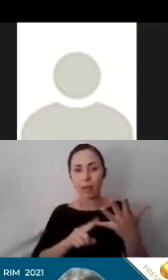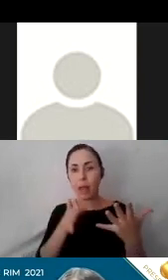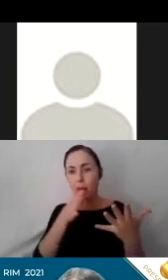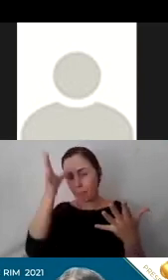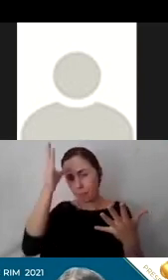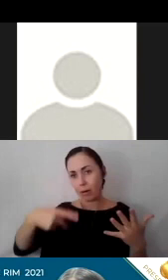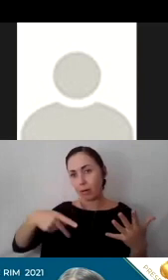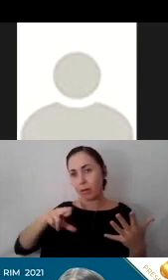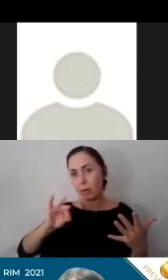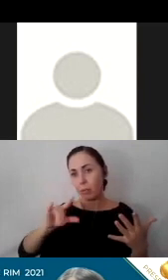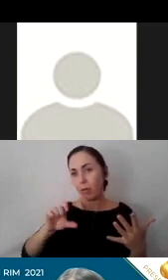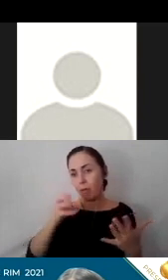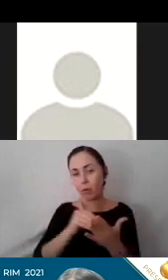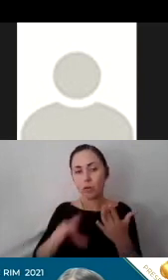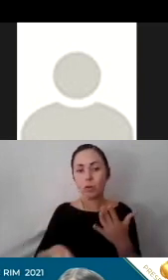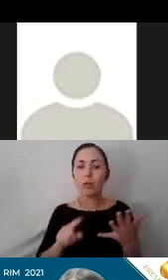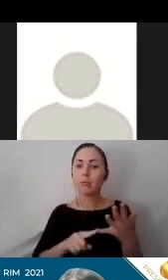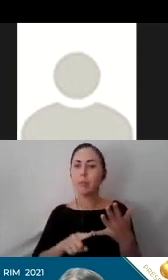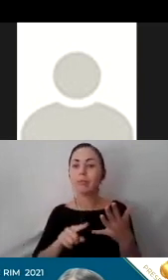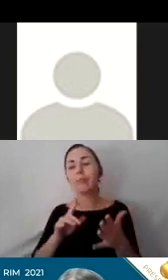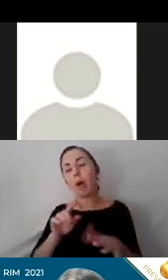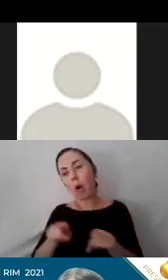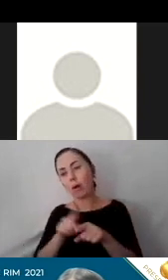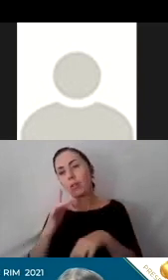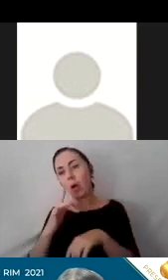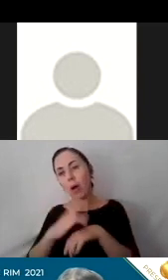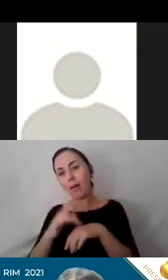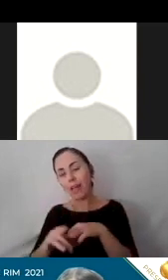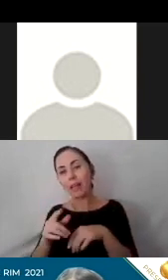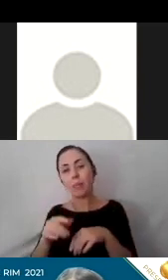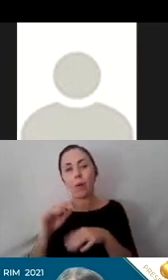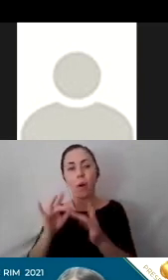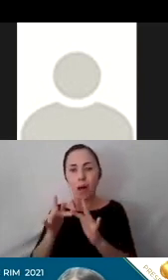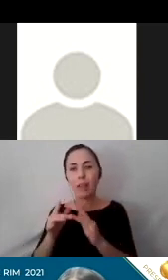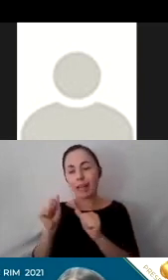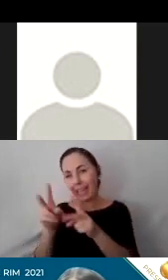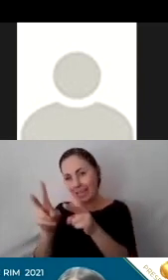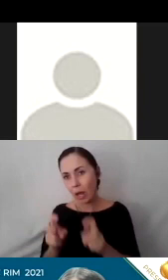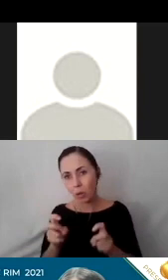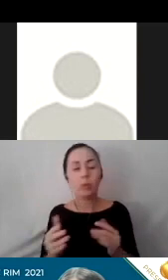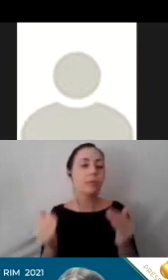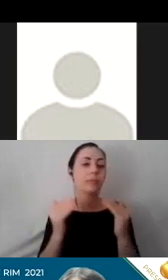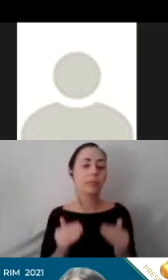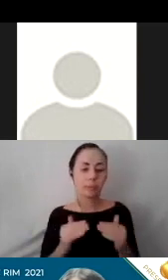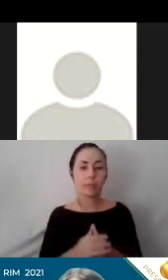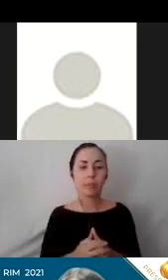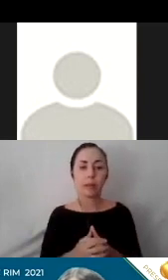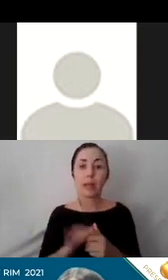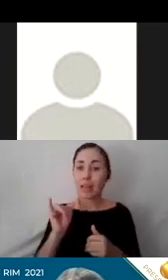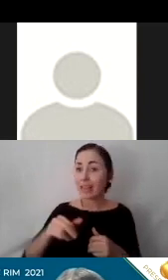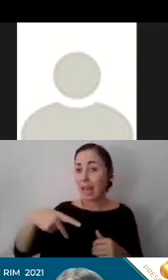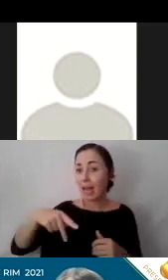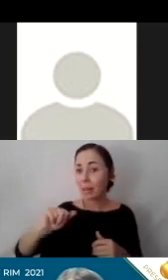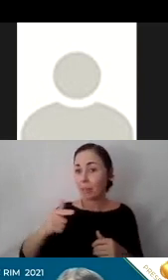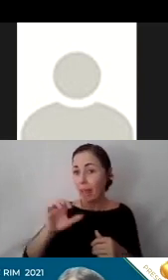for students, a resource that is also available on the HVAC downloadables page. Following the creation of the Welcome Back Package